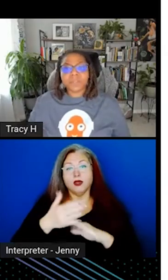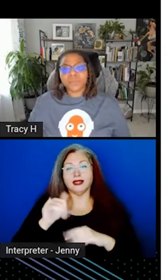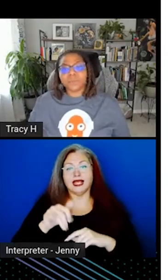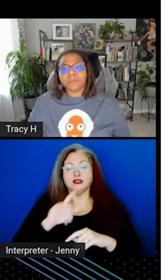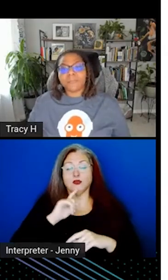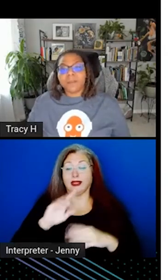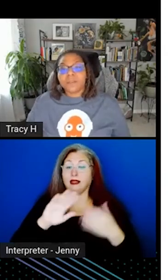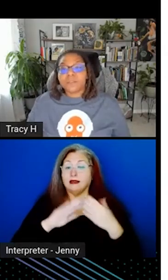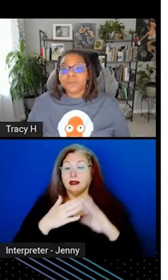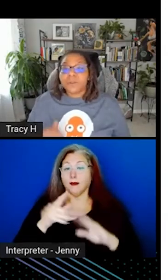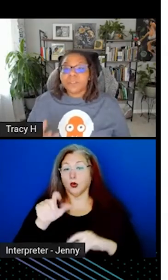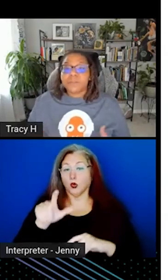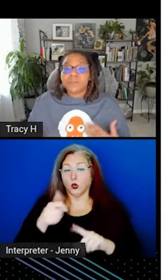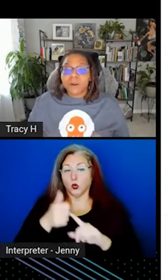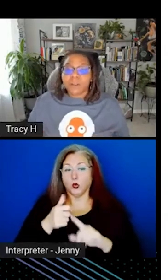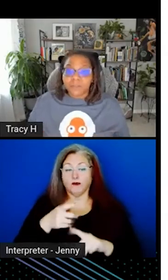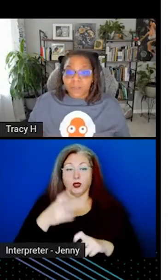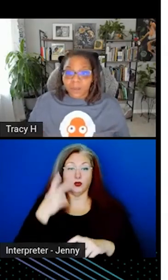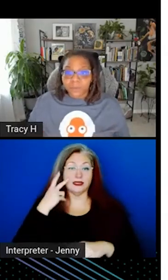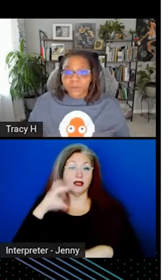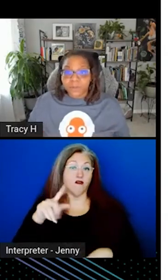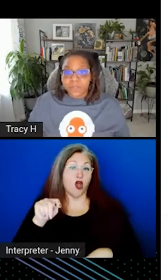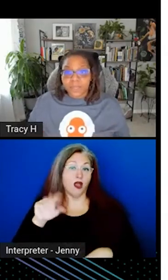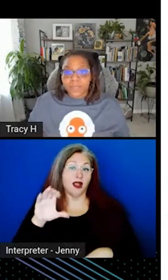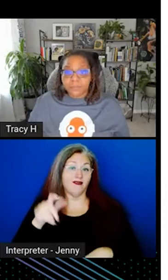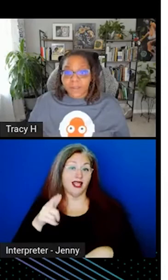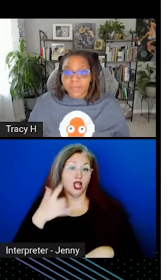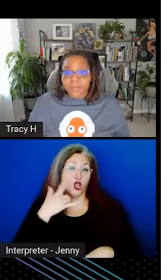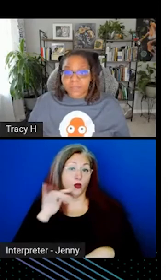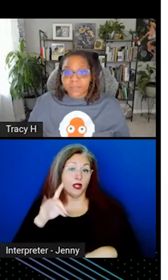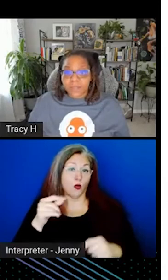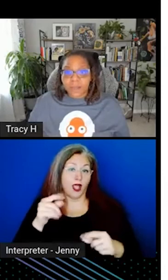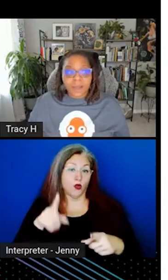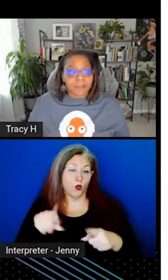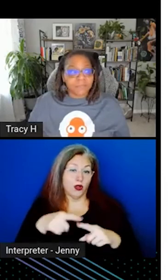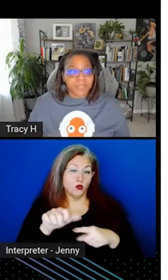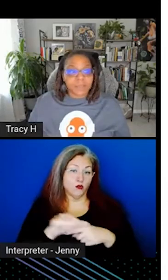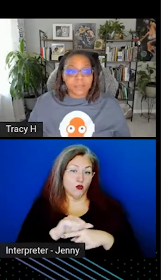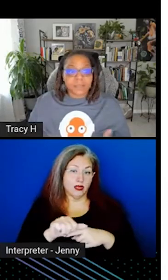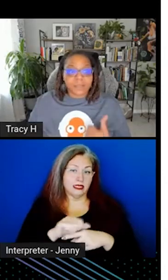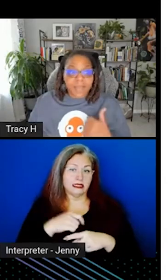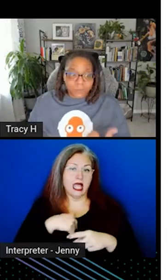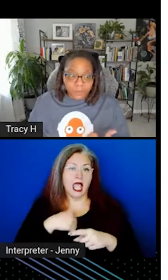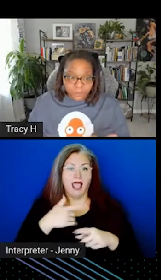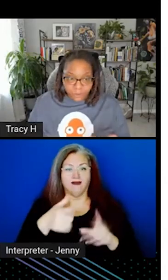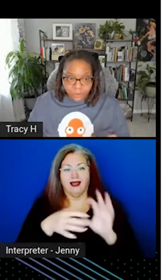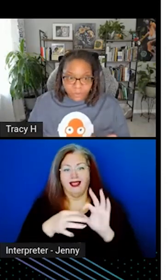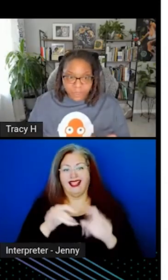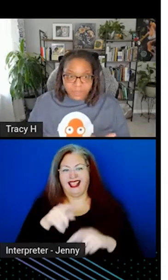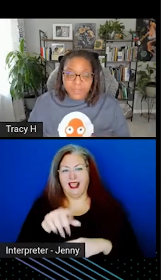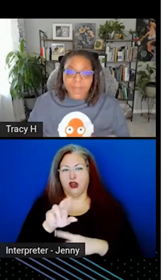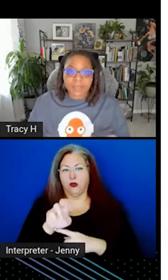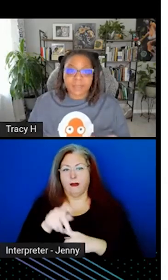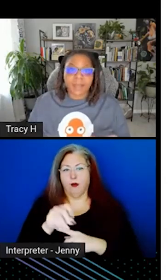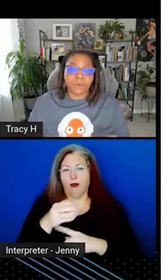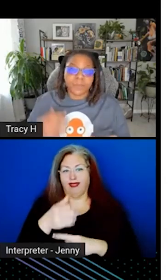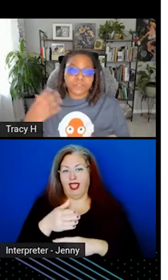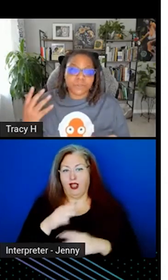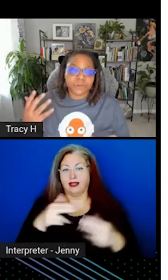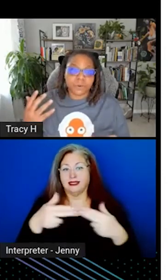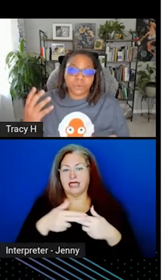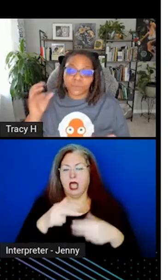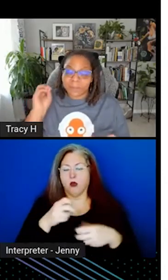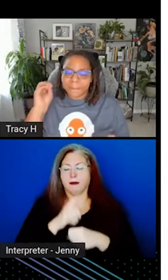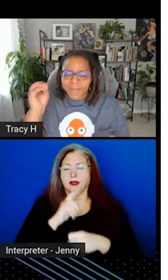community tool. So if you want to see what the Vault config operator looks like in practice, I've linked that repo in the slides and I will make